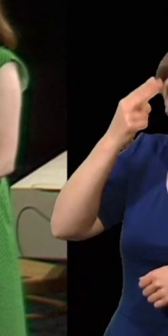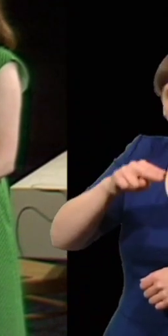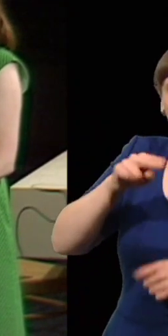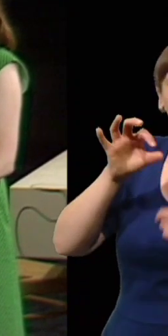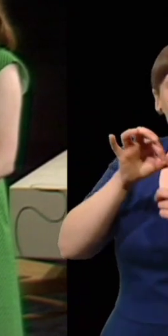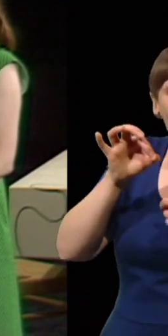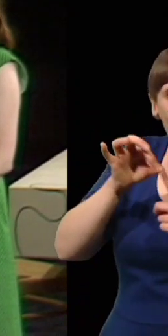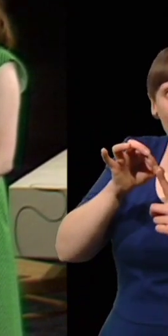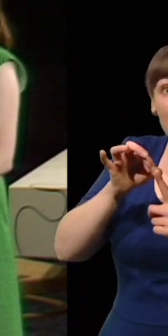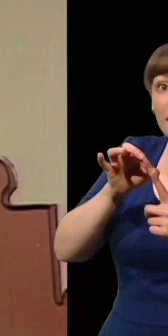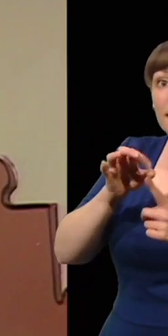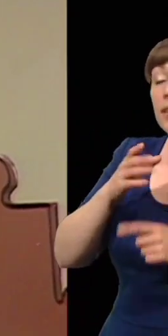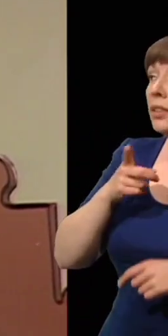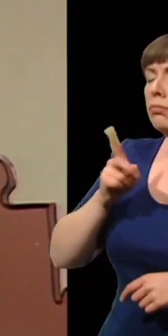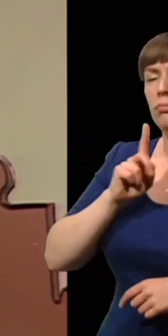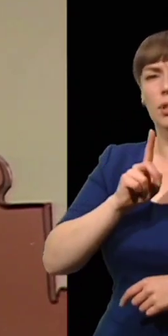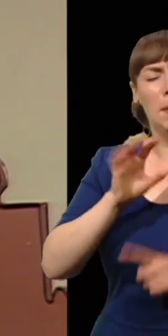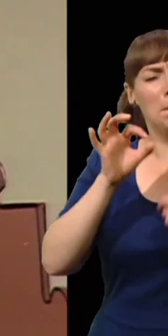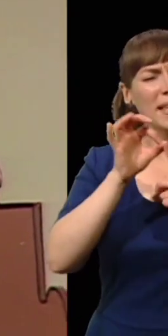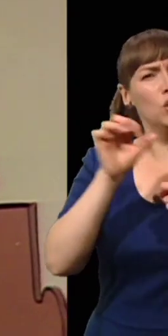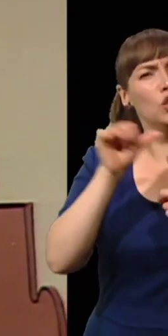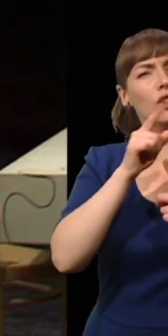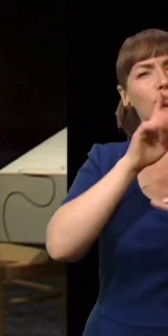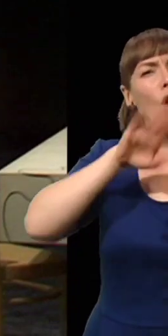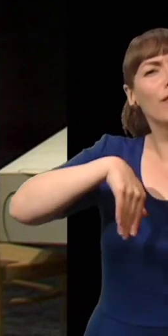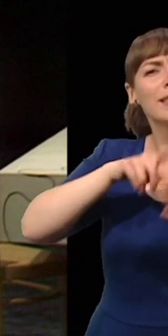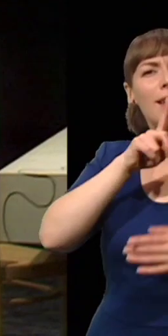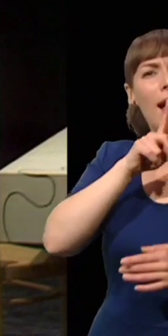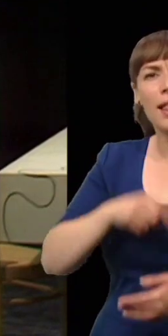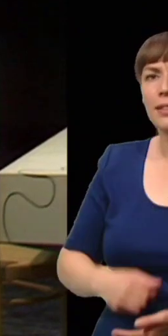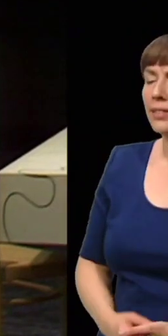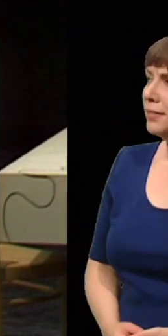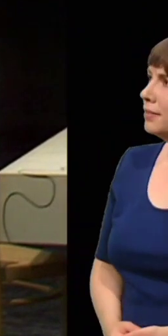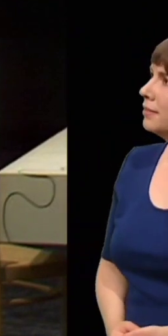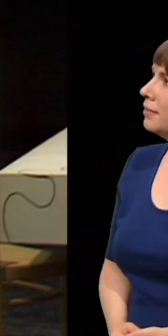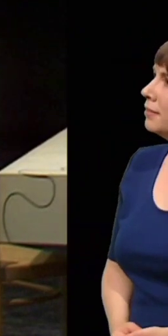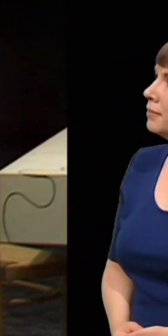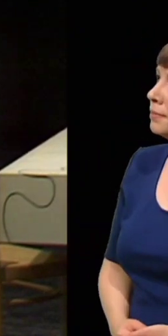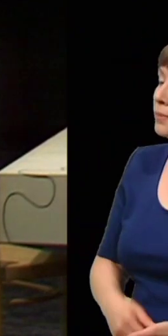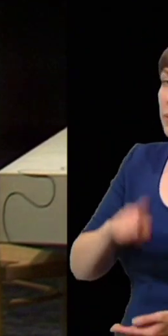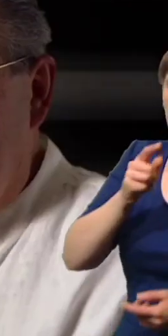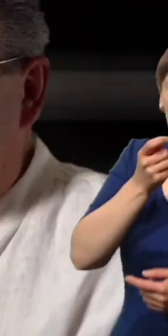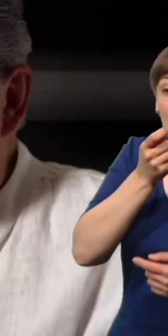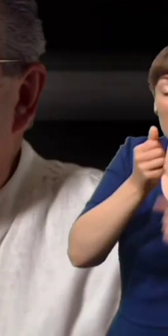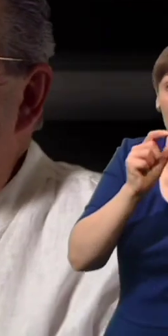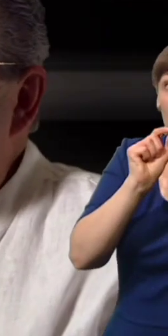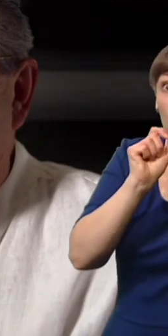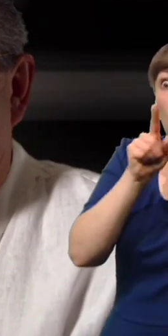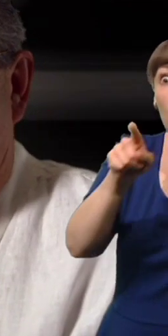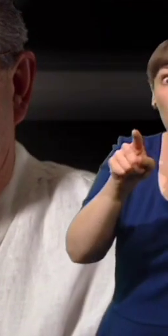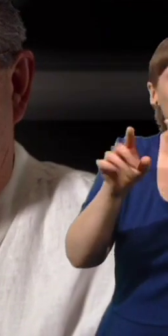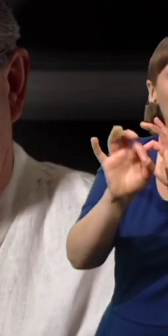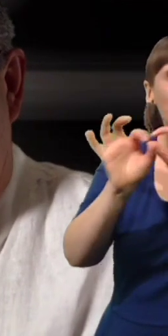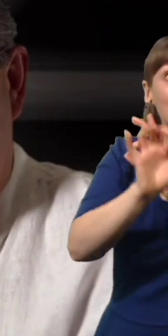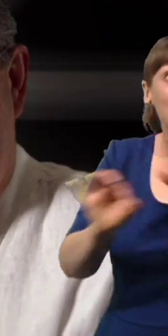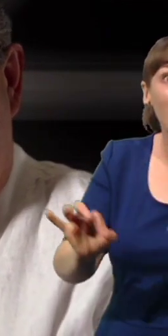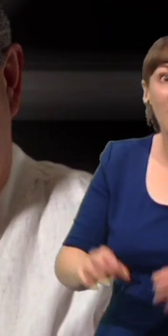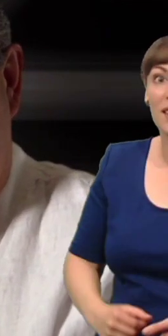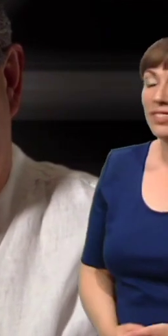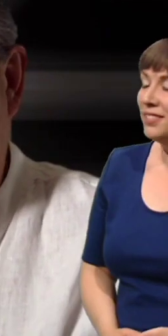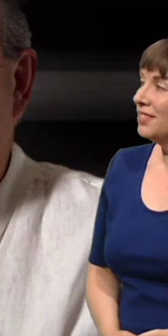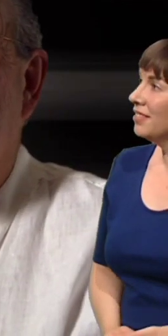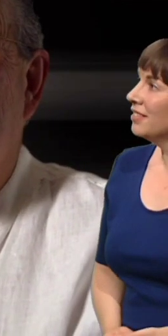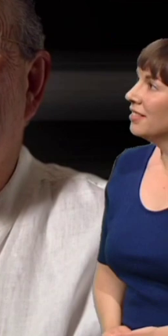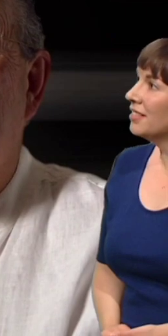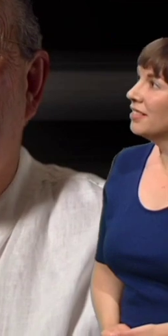but the P ought to be silent those P certainly aren't silent she was amazing at being able to